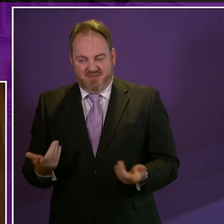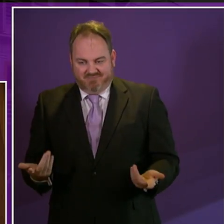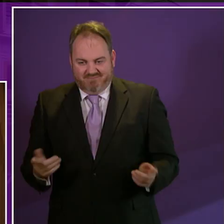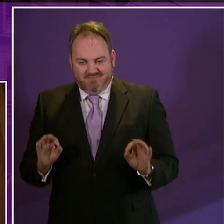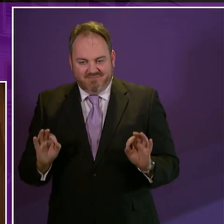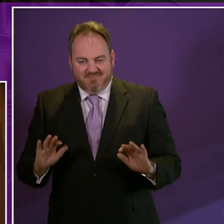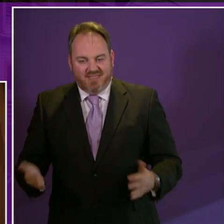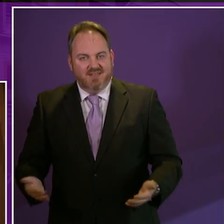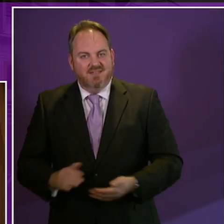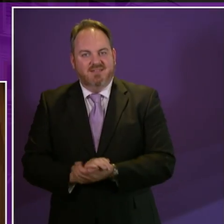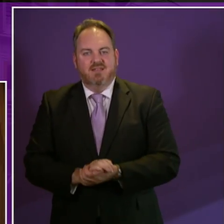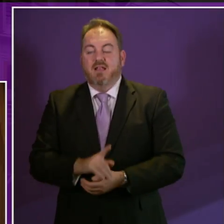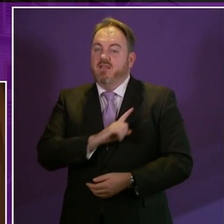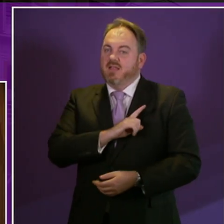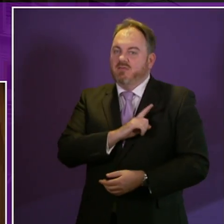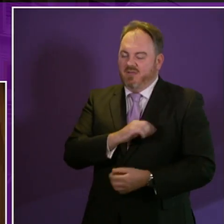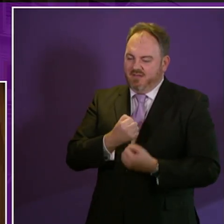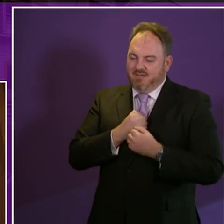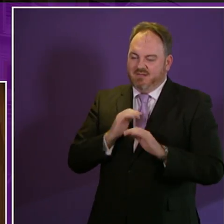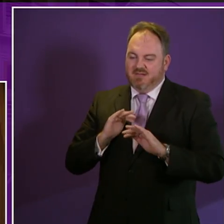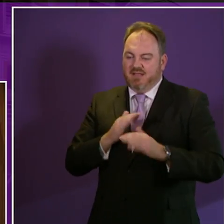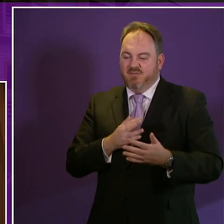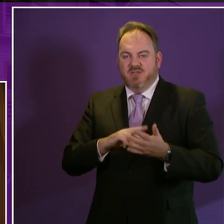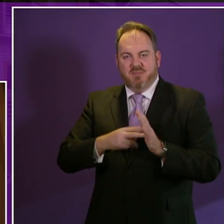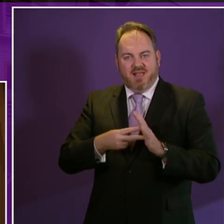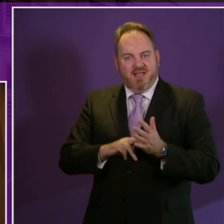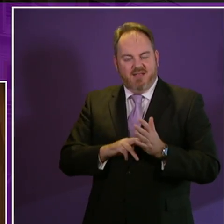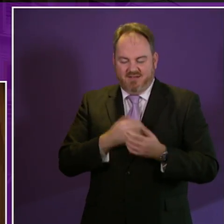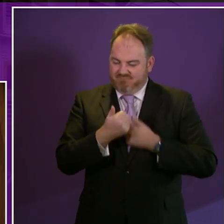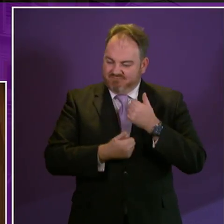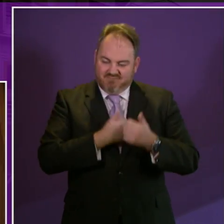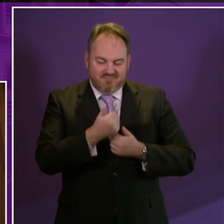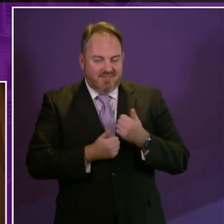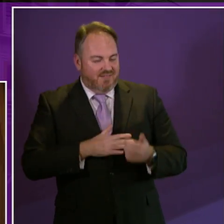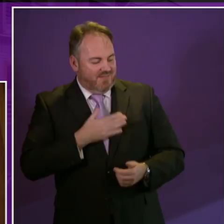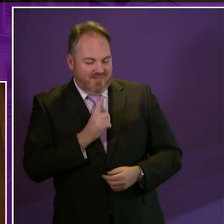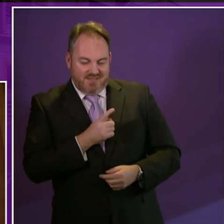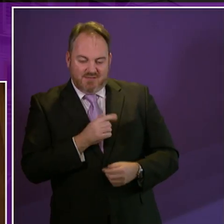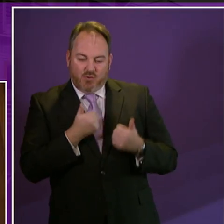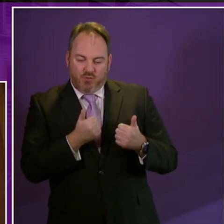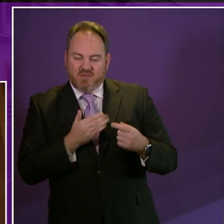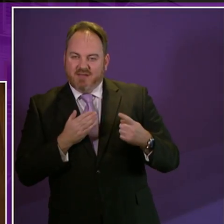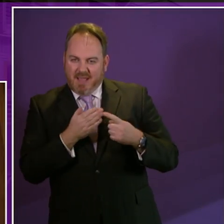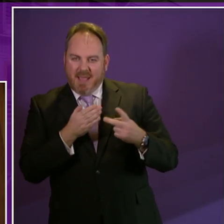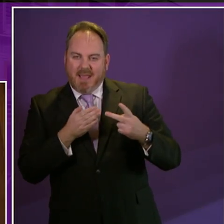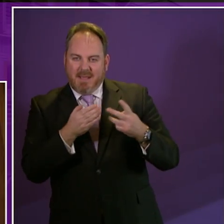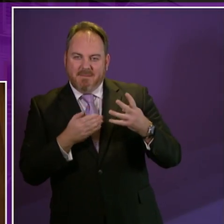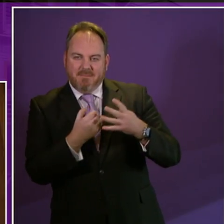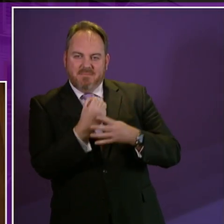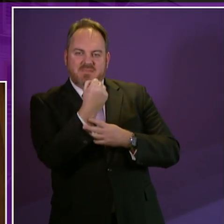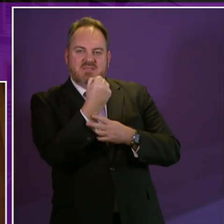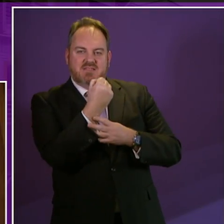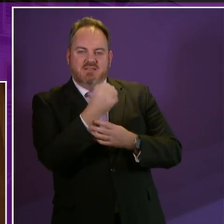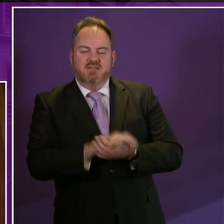Government's Disability Delivery Plan and applaud its ambitions. Because the key ambitions are the support services that promote independent